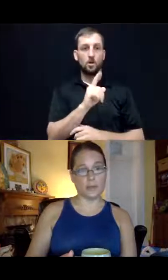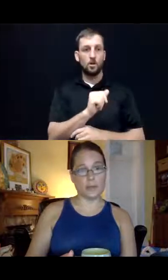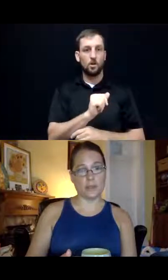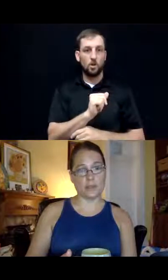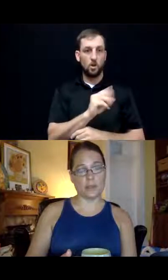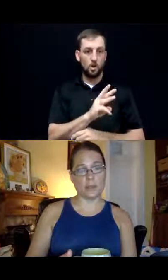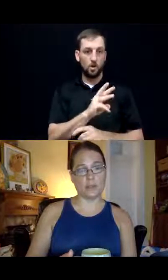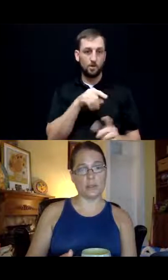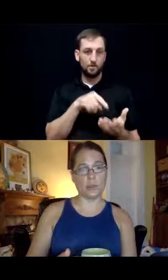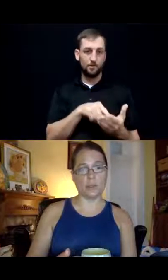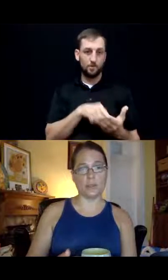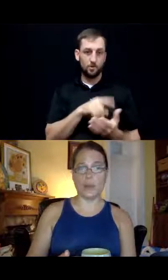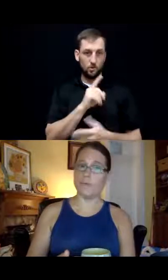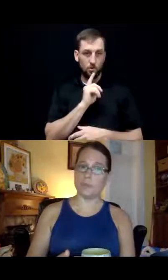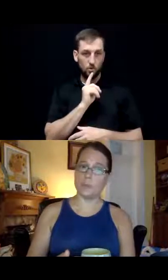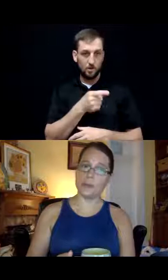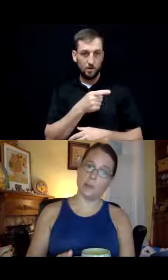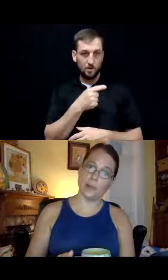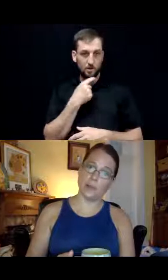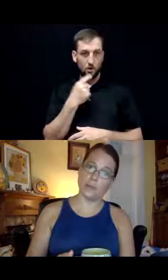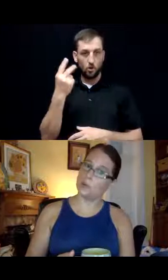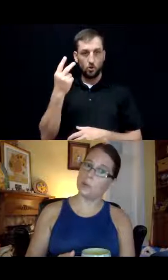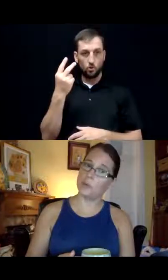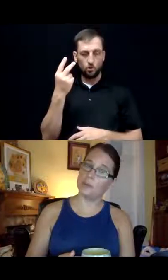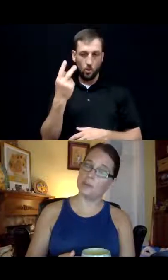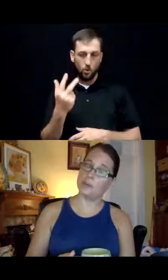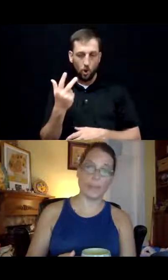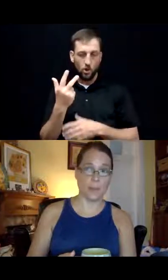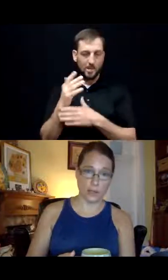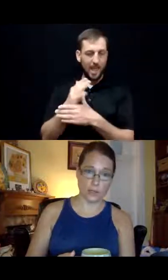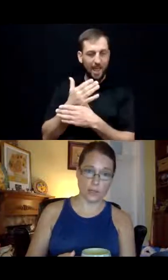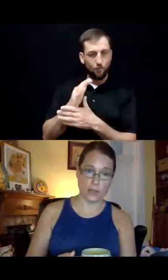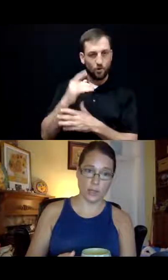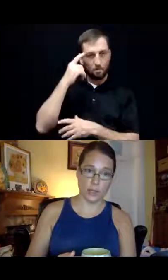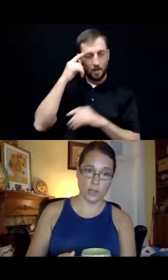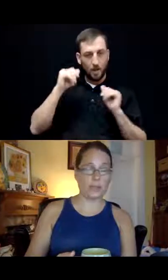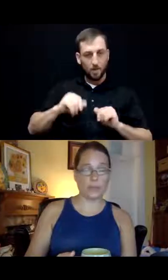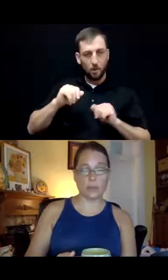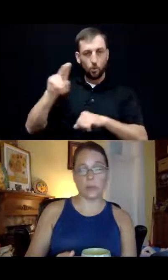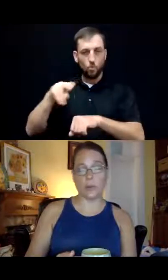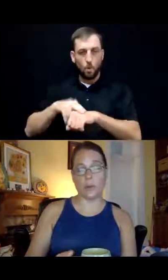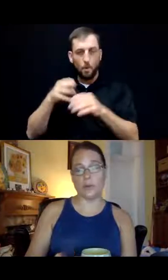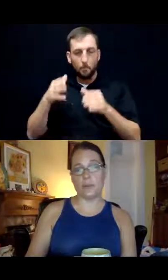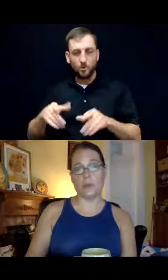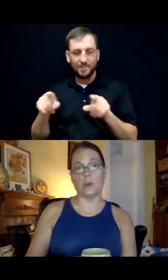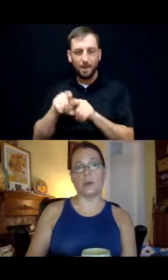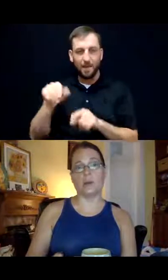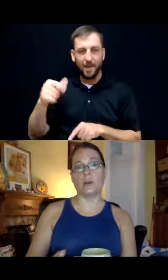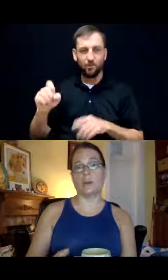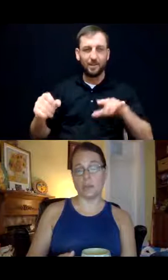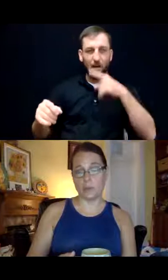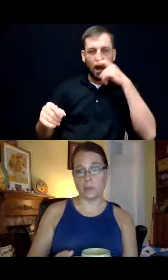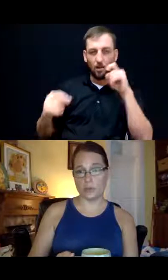terms of this, two thirds of the average mental ability of a normal person of the same age. Basically, the requirement for